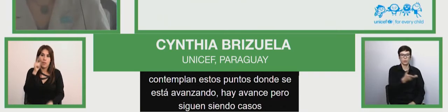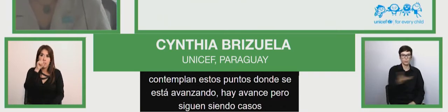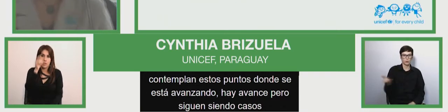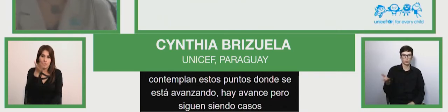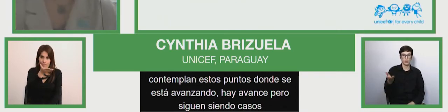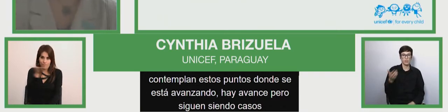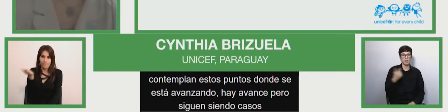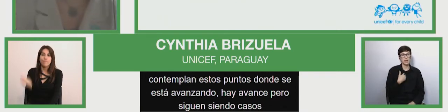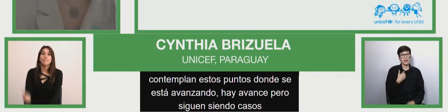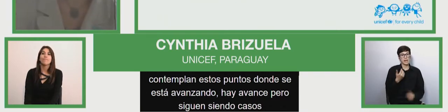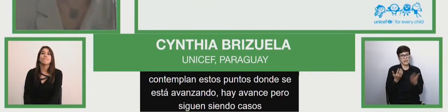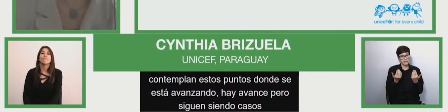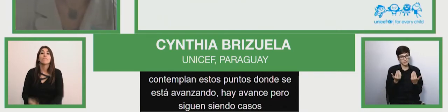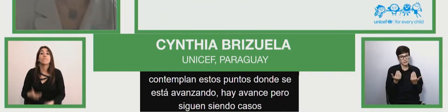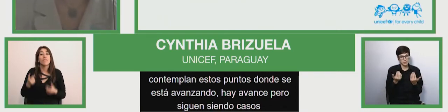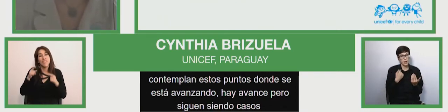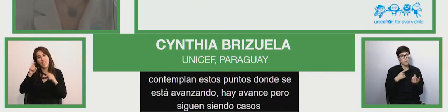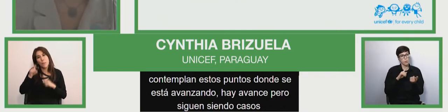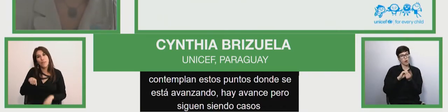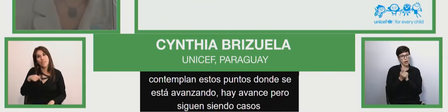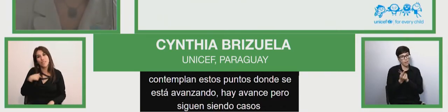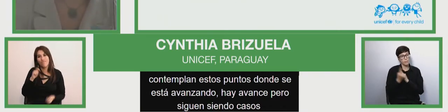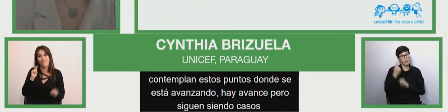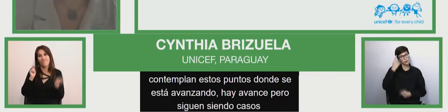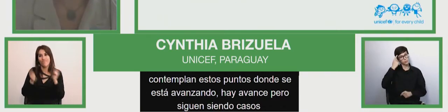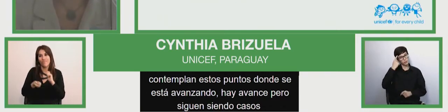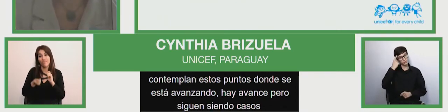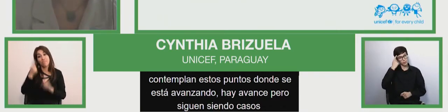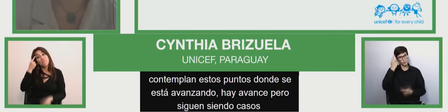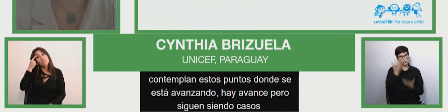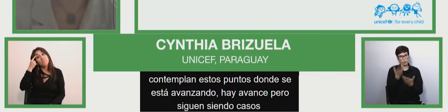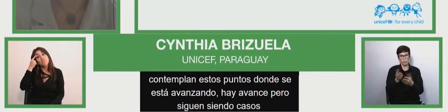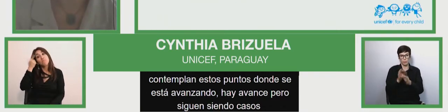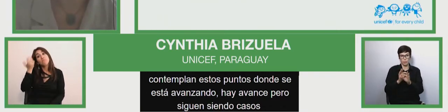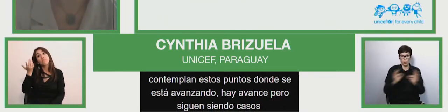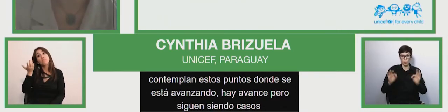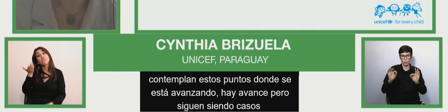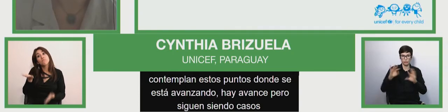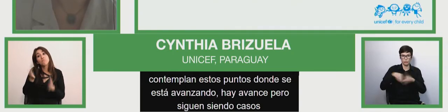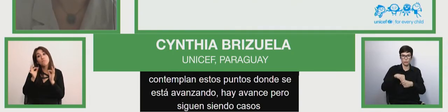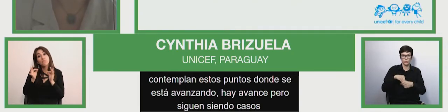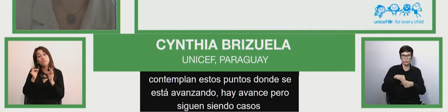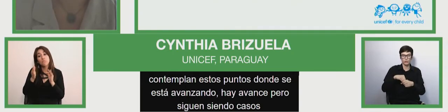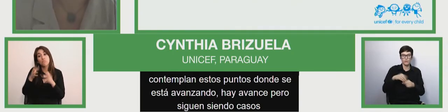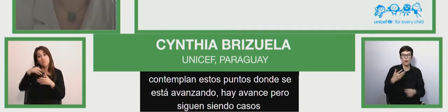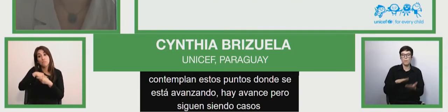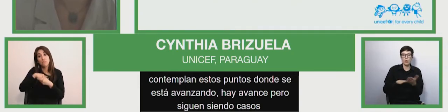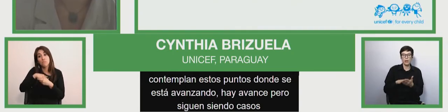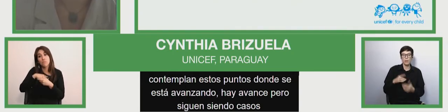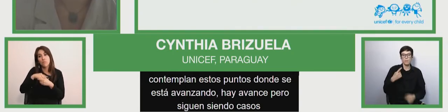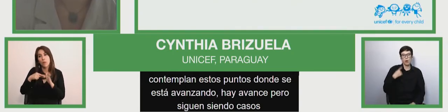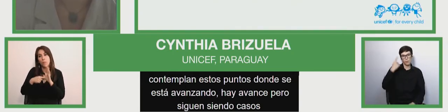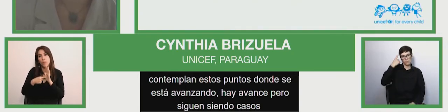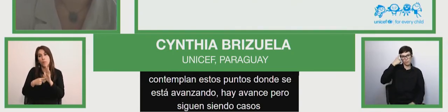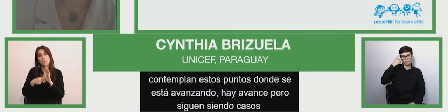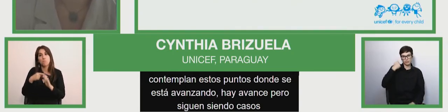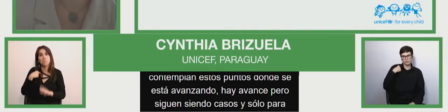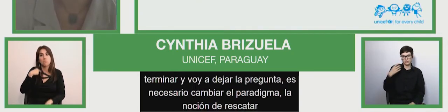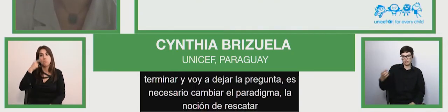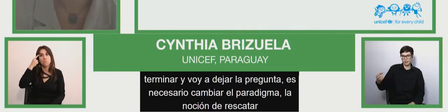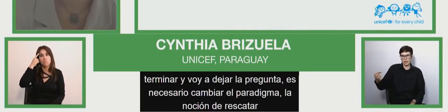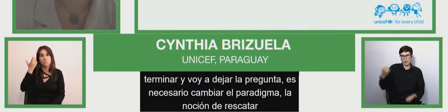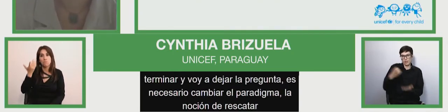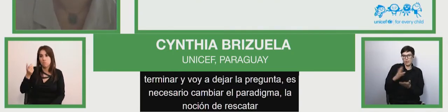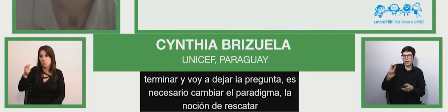must change the paradigm so the notion of rescuing the child and substituting by the incorporation of measures